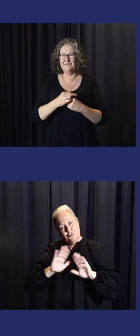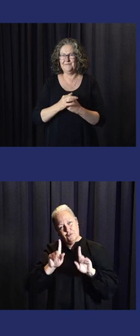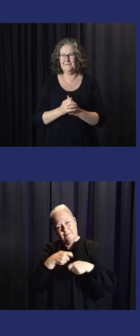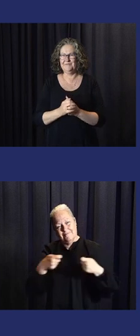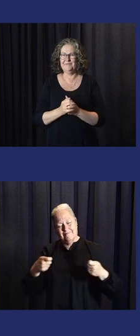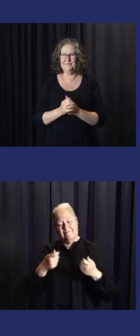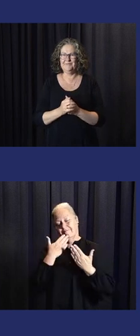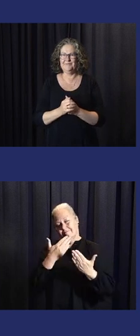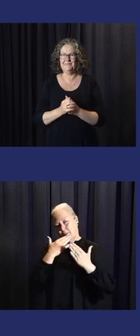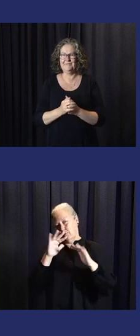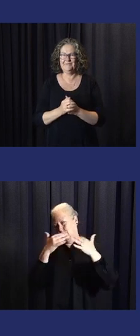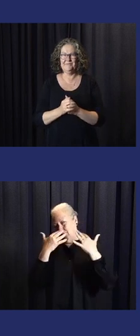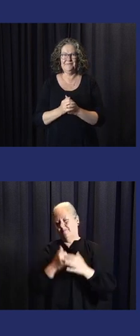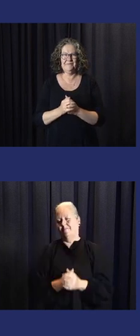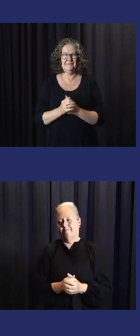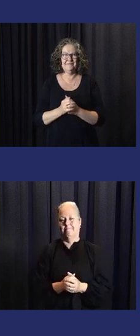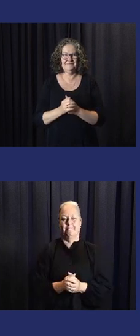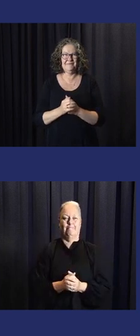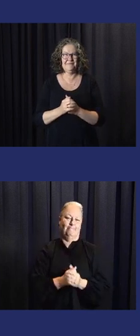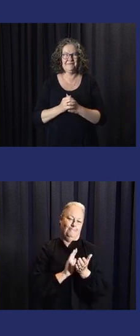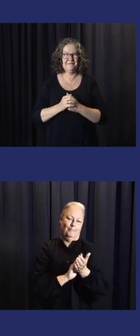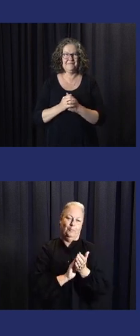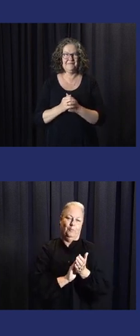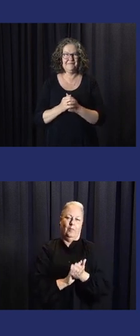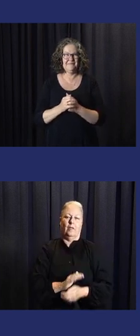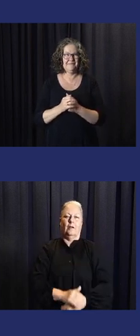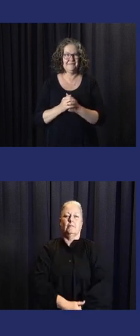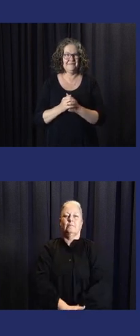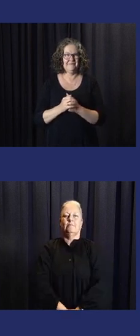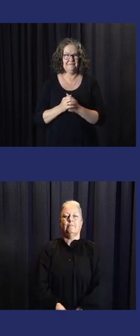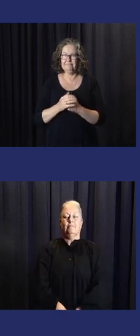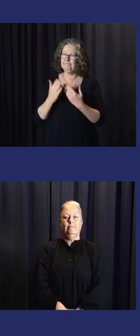the end of my presentation. Thank you very much for the attention.